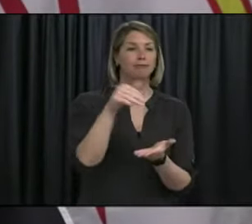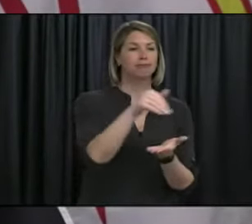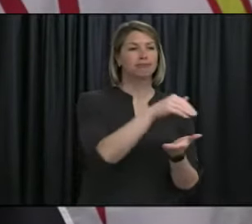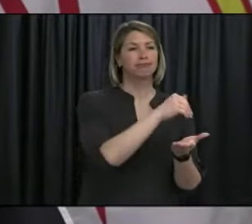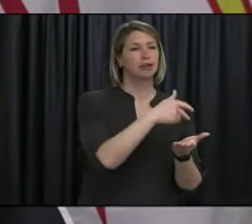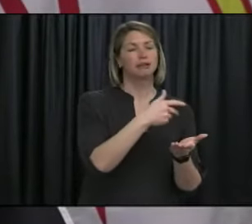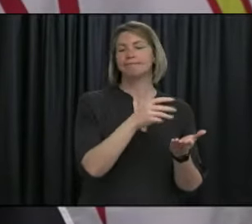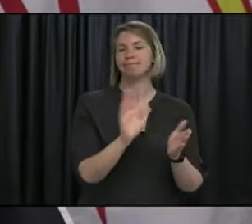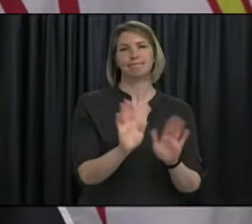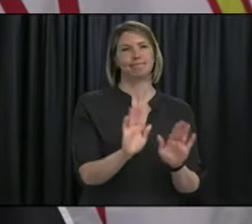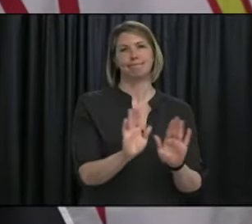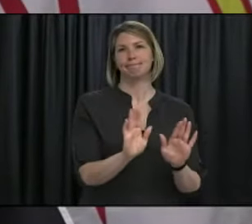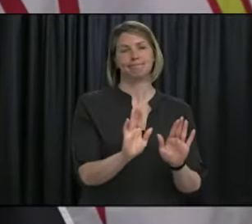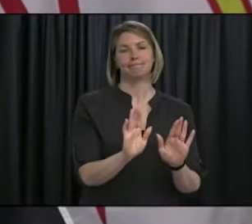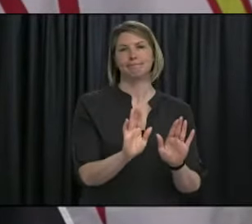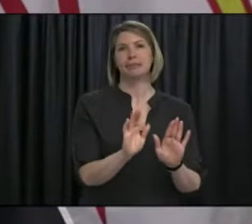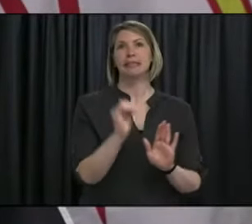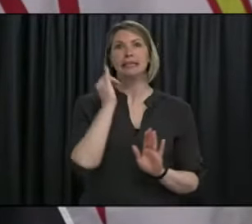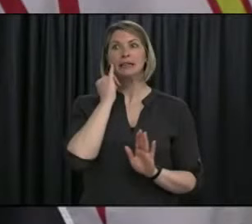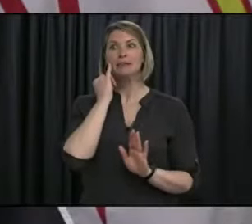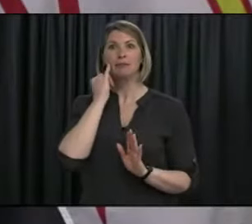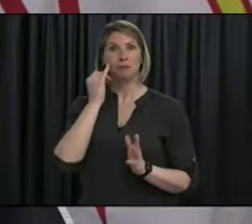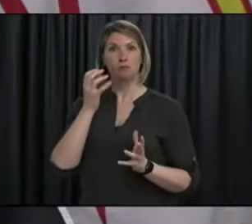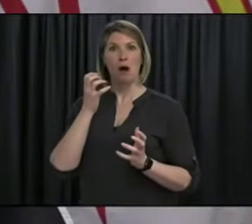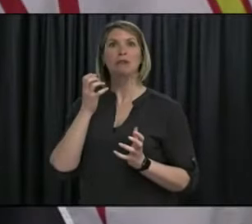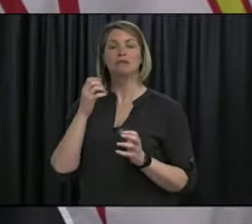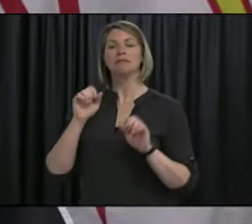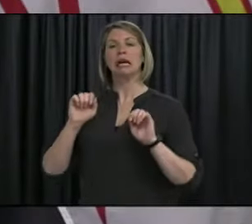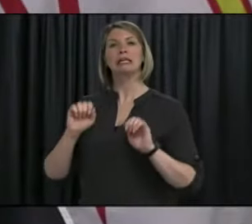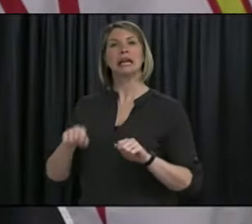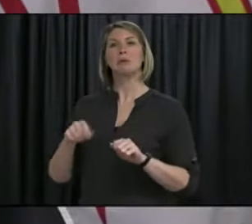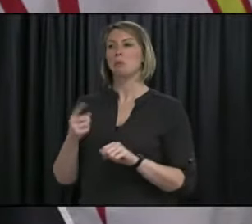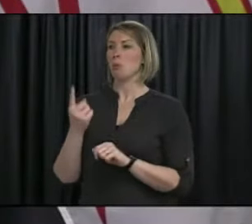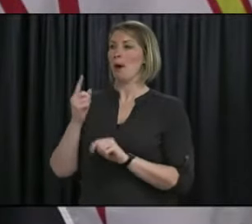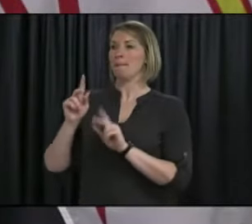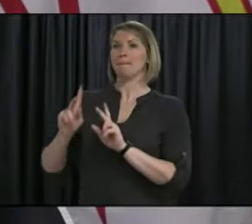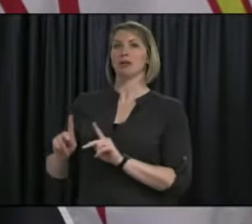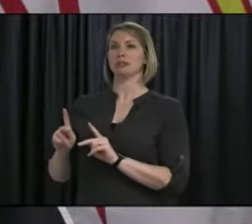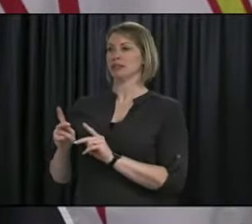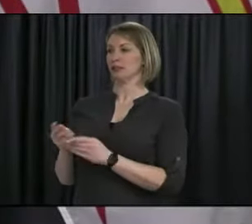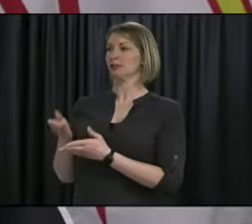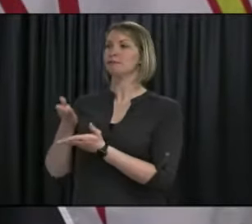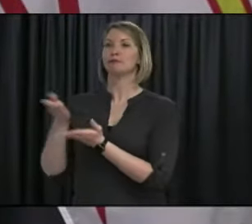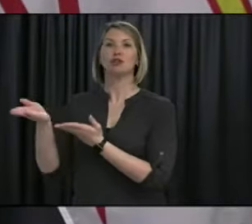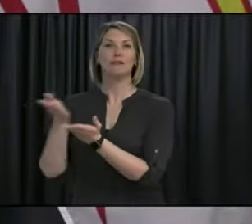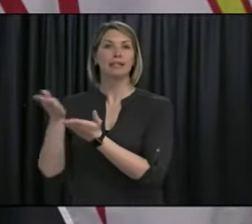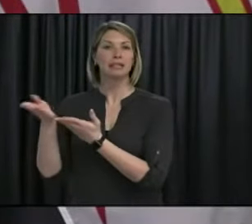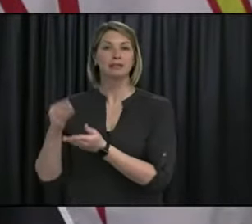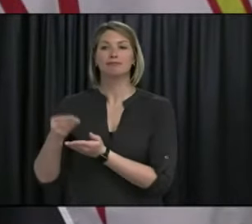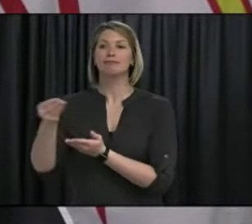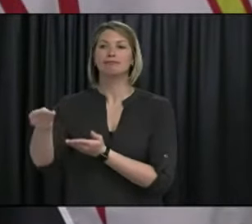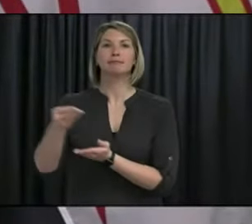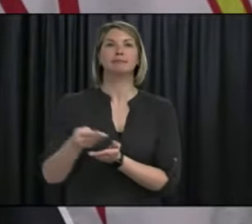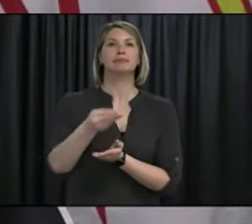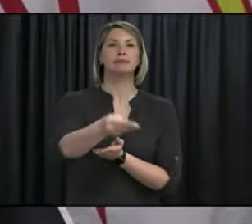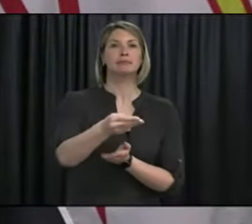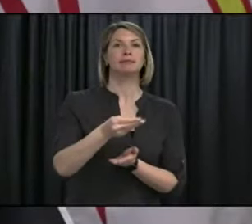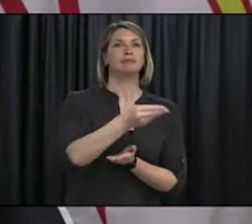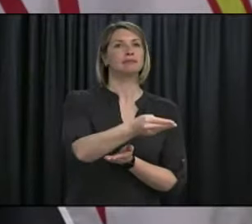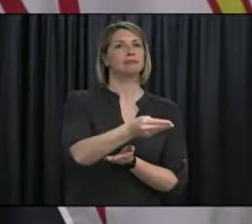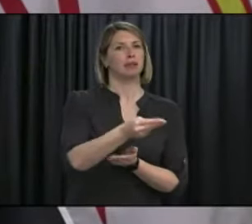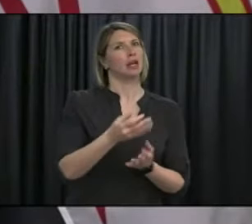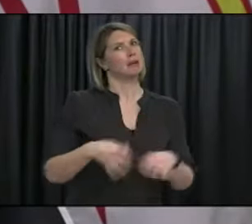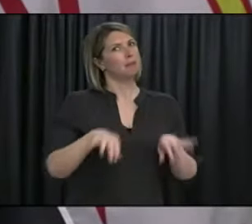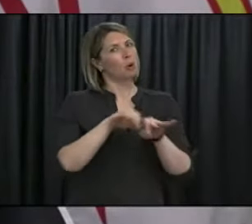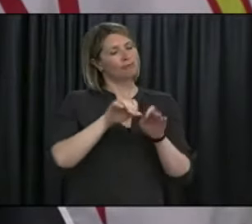-19. If food is necessary, have one individual designated to serve food after washing their hands and while wearing